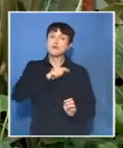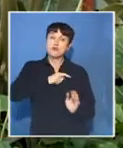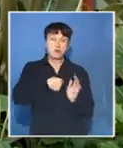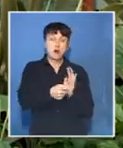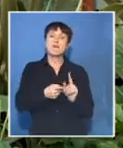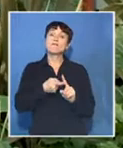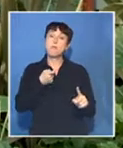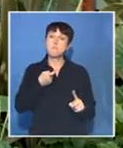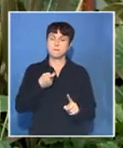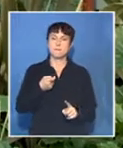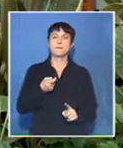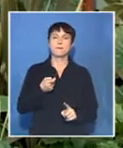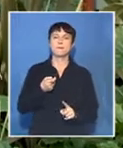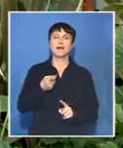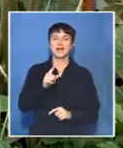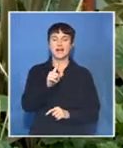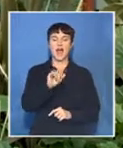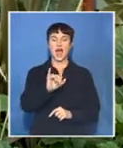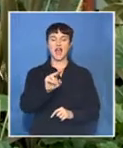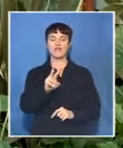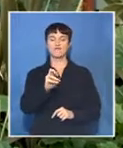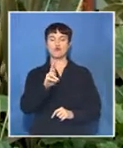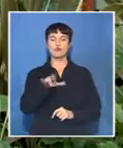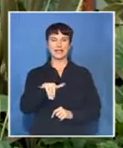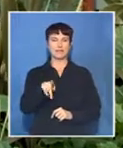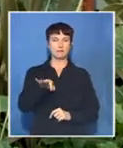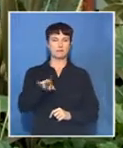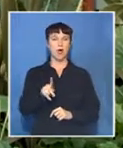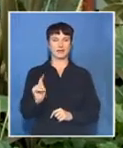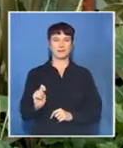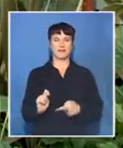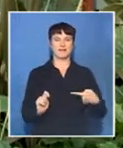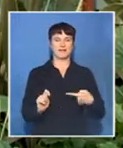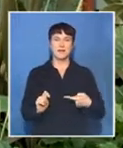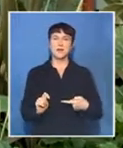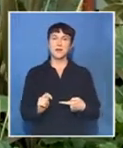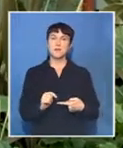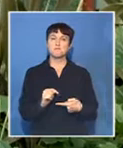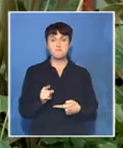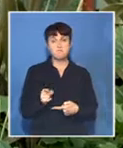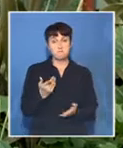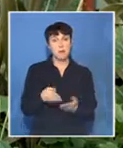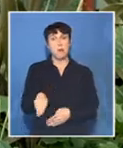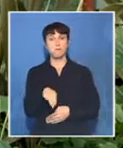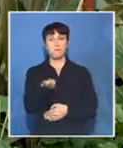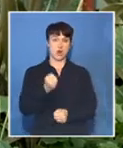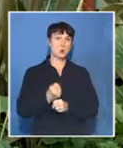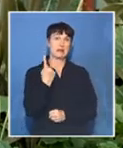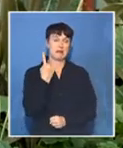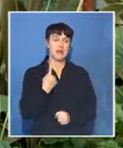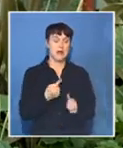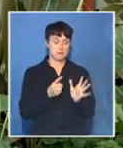Tempisa. They might be in Gauteng, but one of the suspects is a Zimbabwean national.